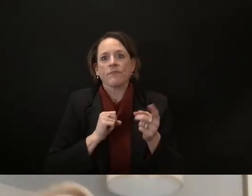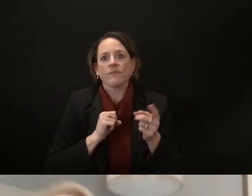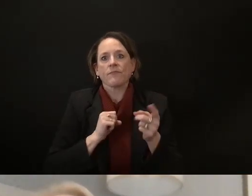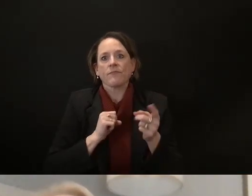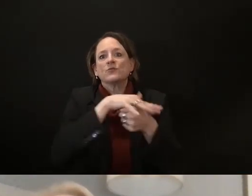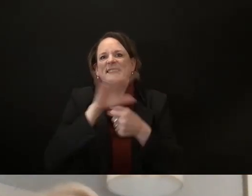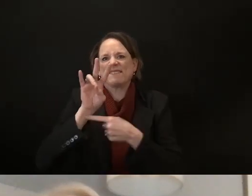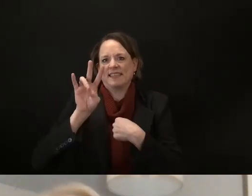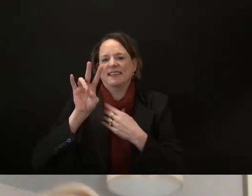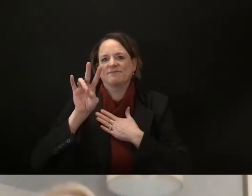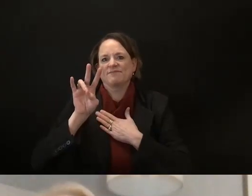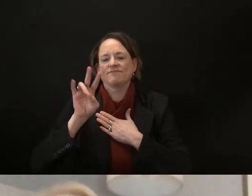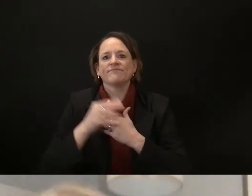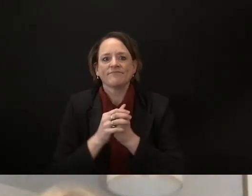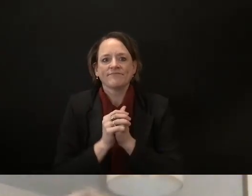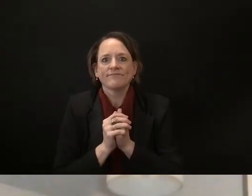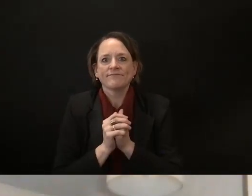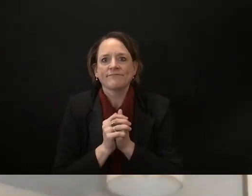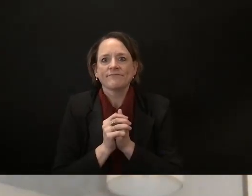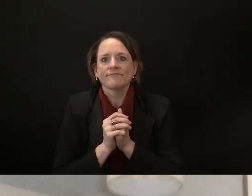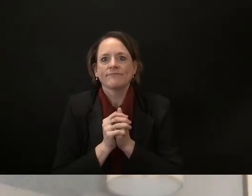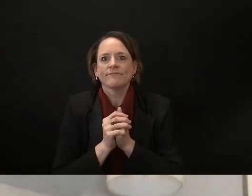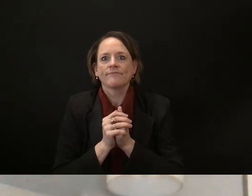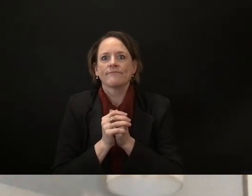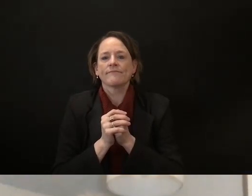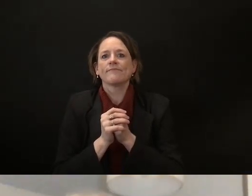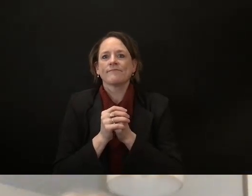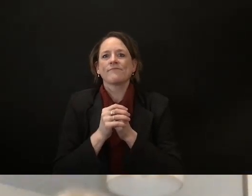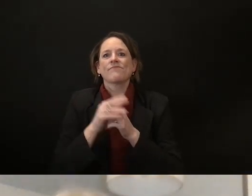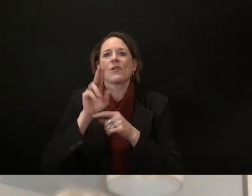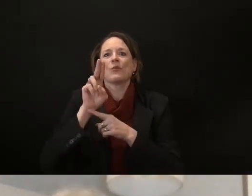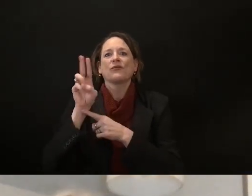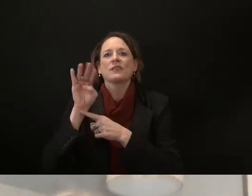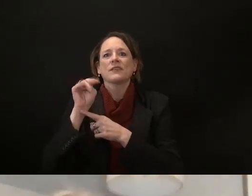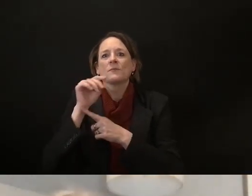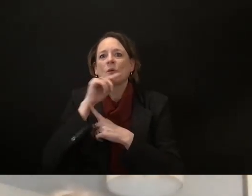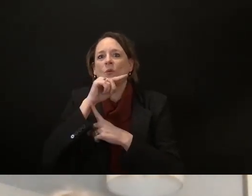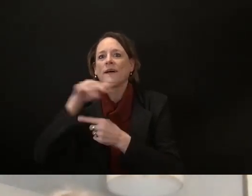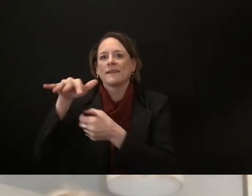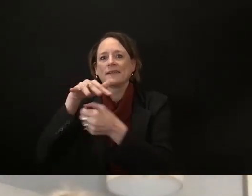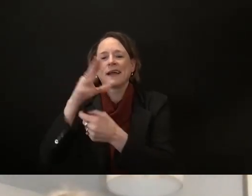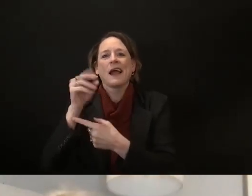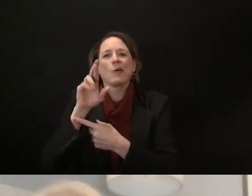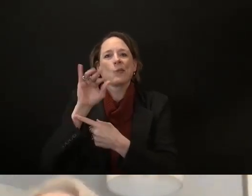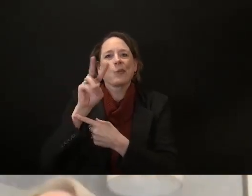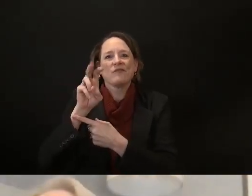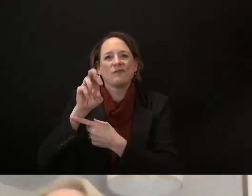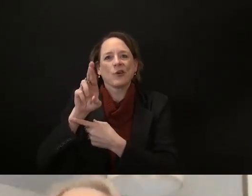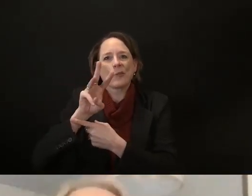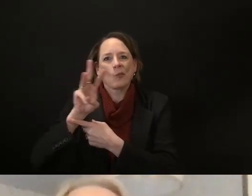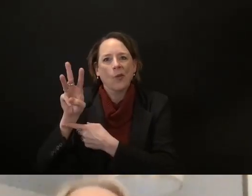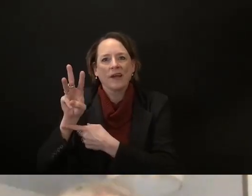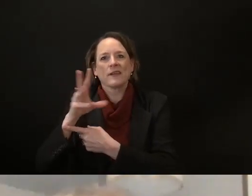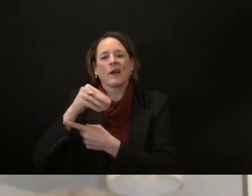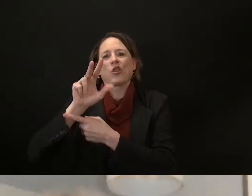side of milwaukee river west going through downtown the east part of downtown third ward bay view